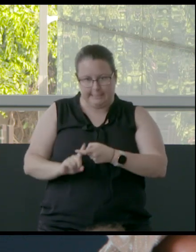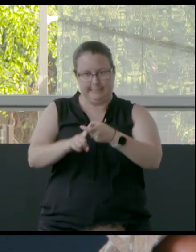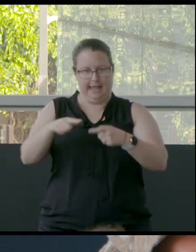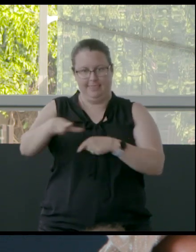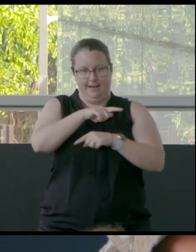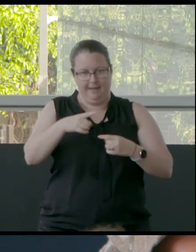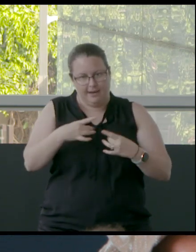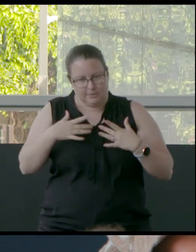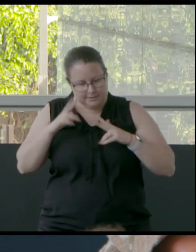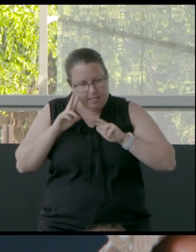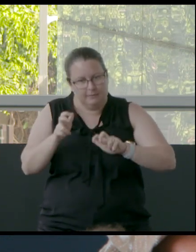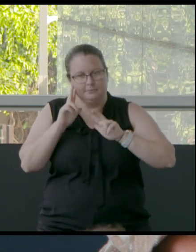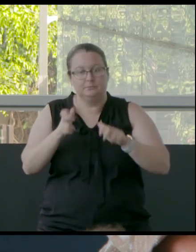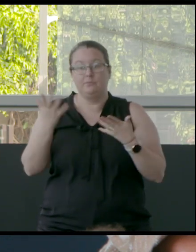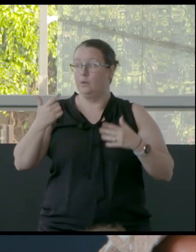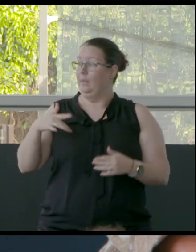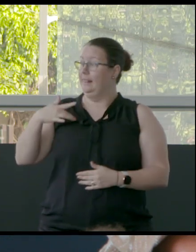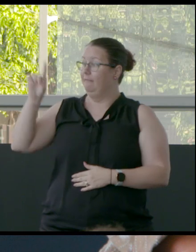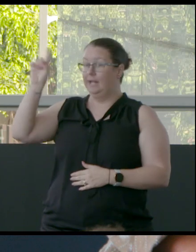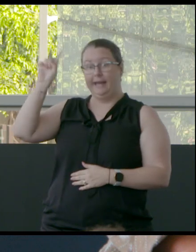where I live now, where we live,